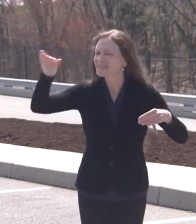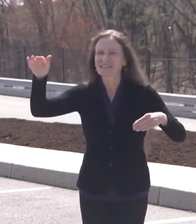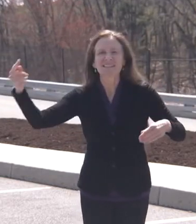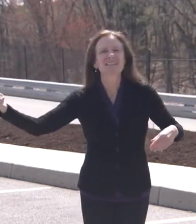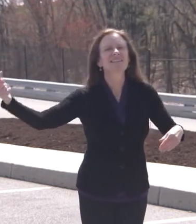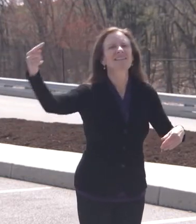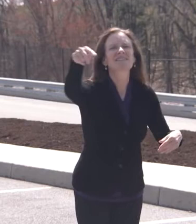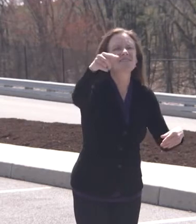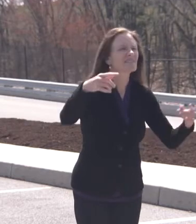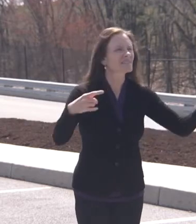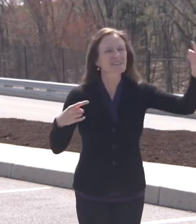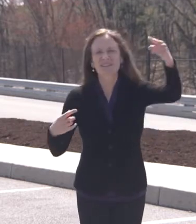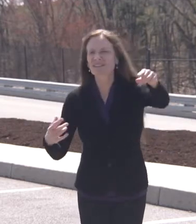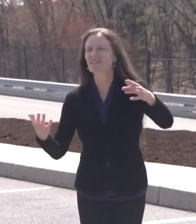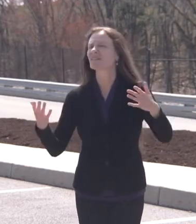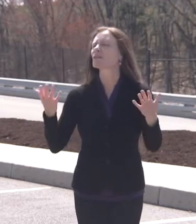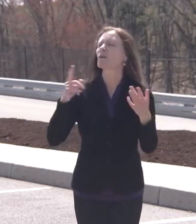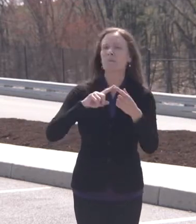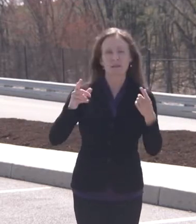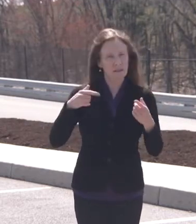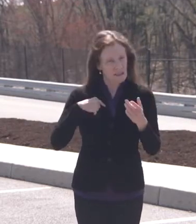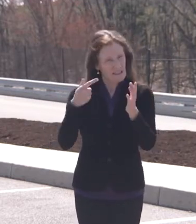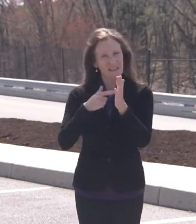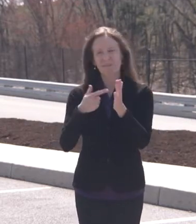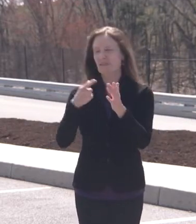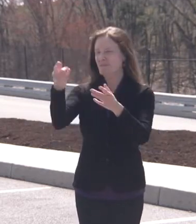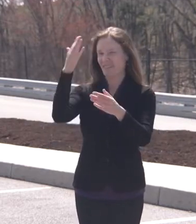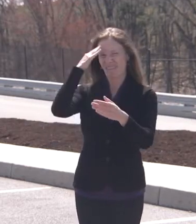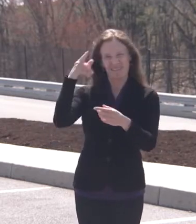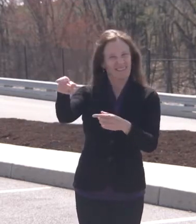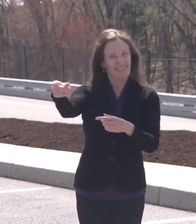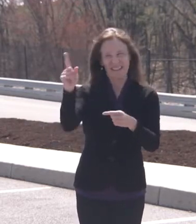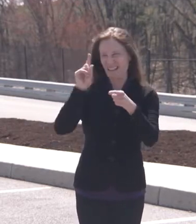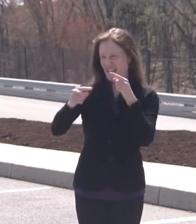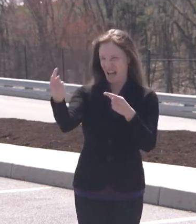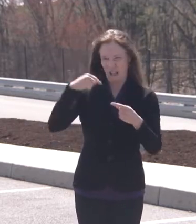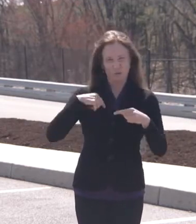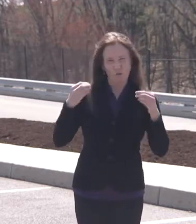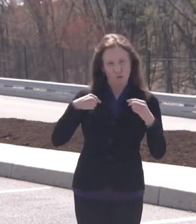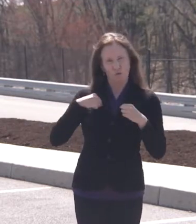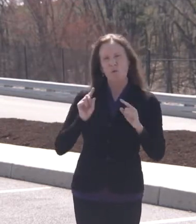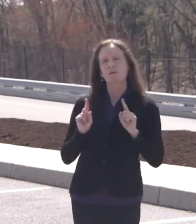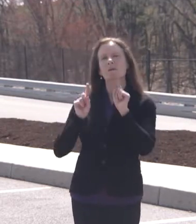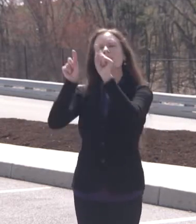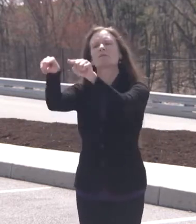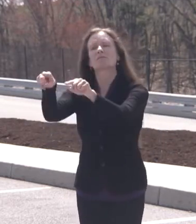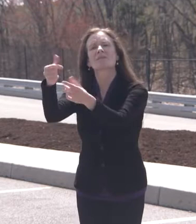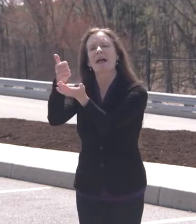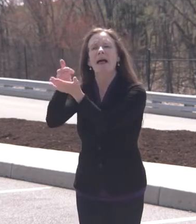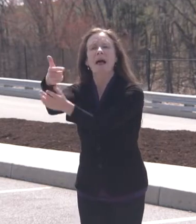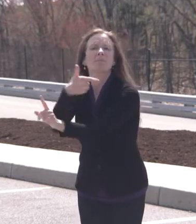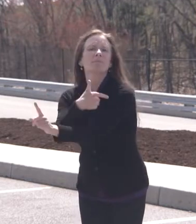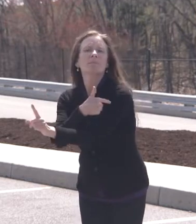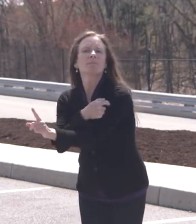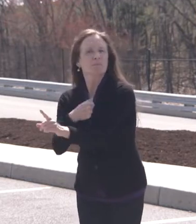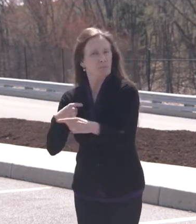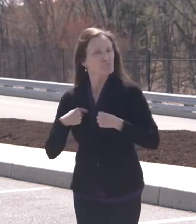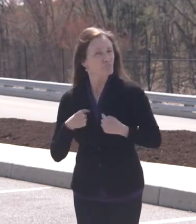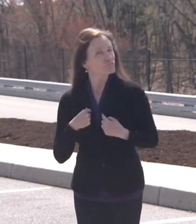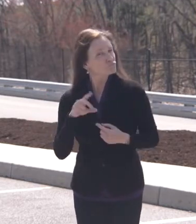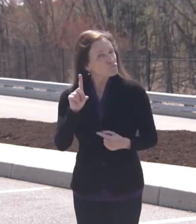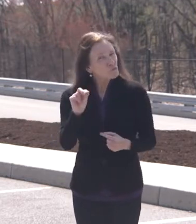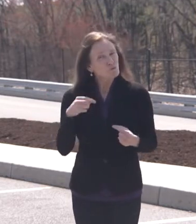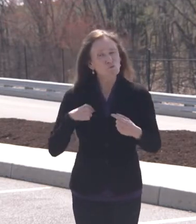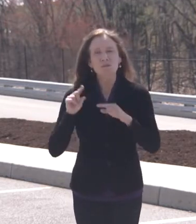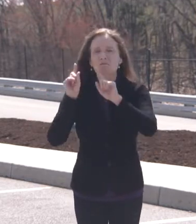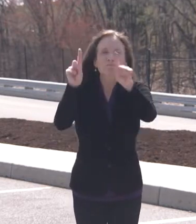patients into our stores, but to go to them to bring the vaccination to them. An example of that is just today where the rest of the pharmacy